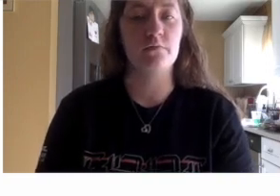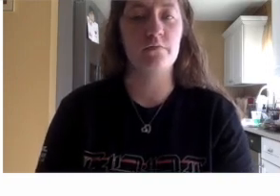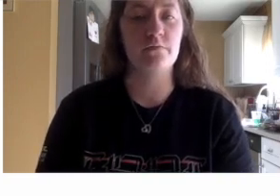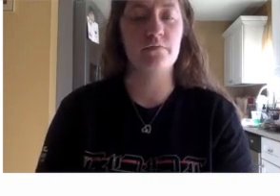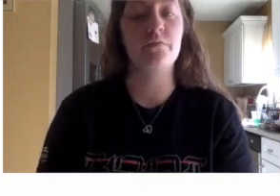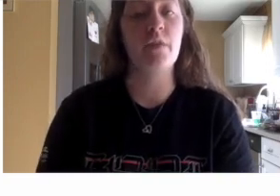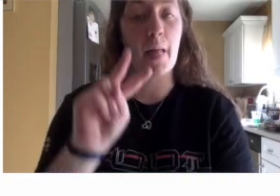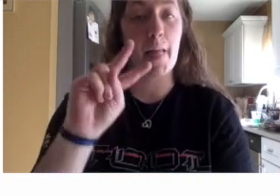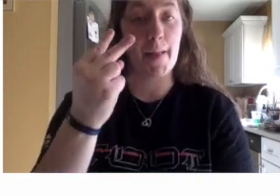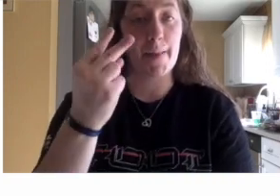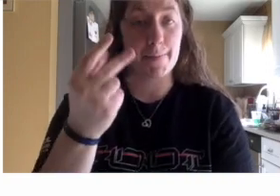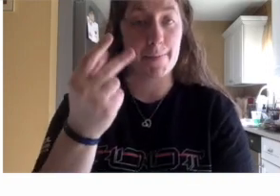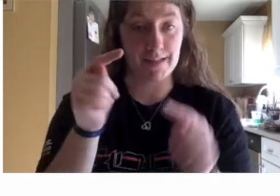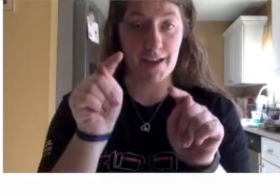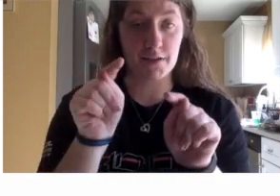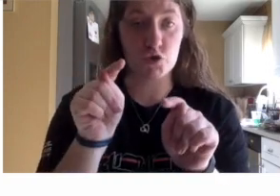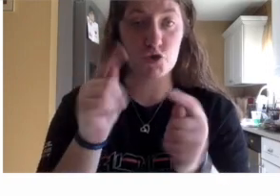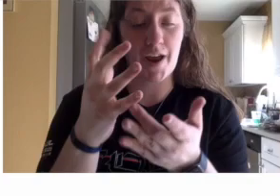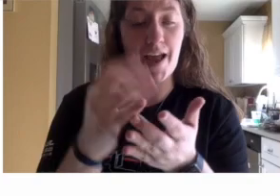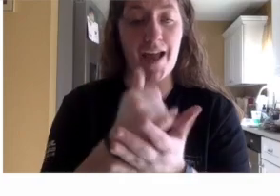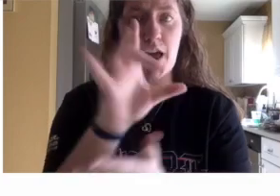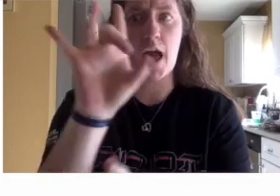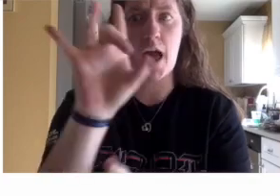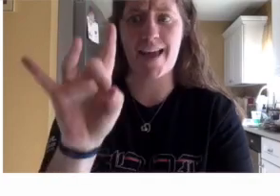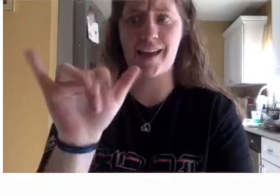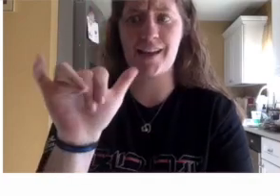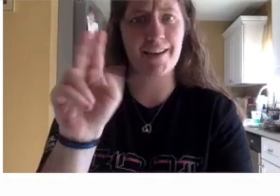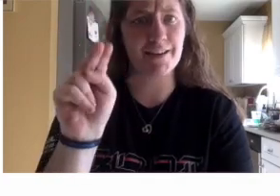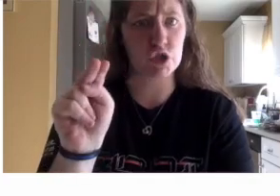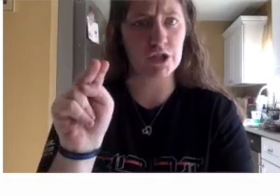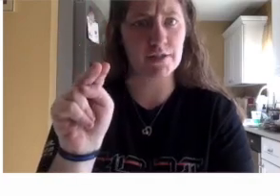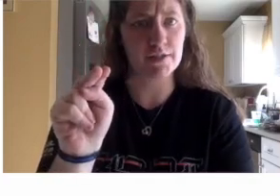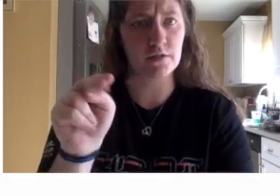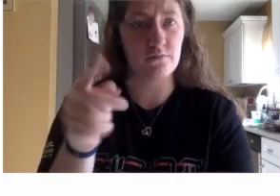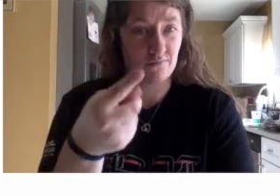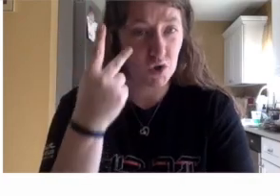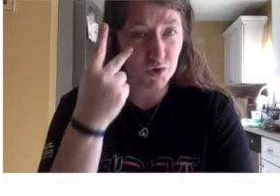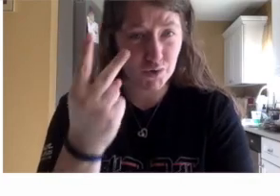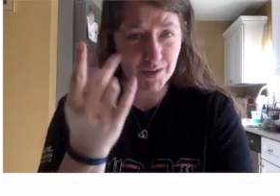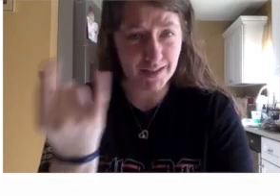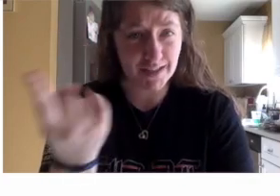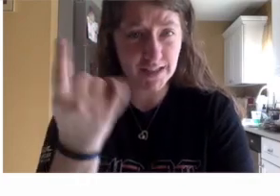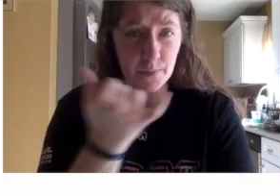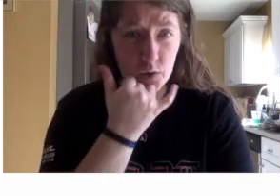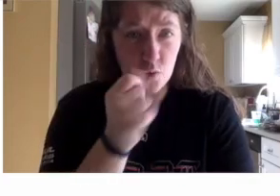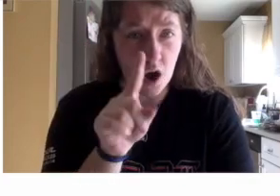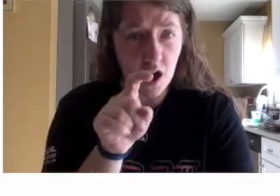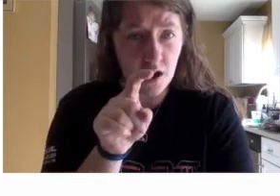My second try, I got 8 inches. Do you see something wrong?